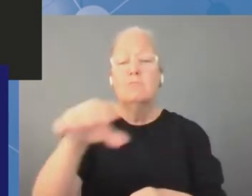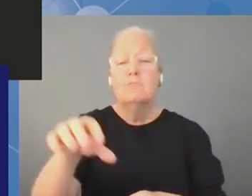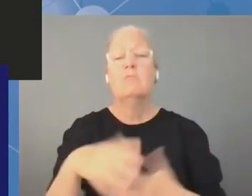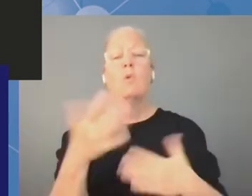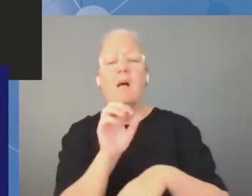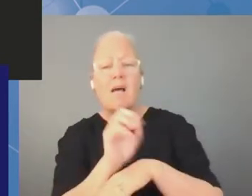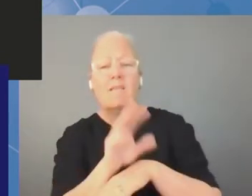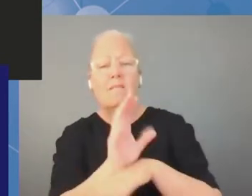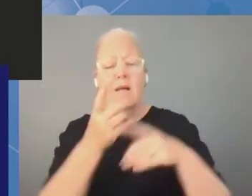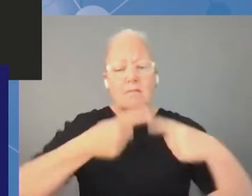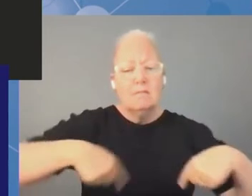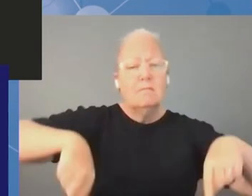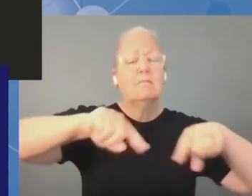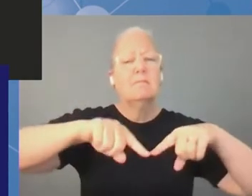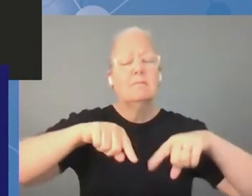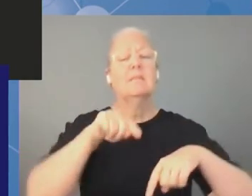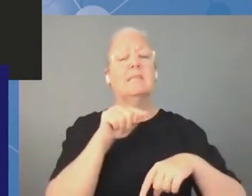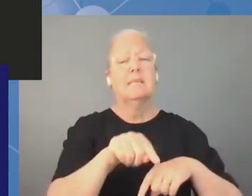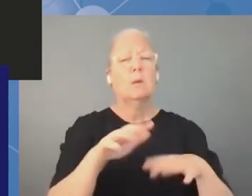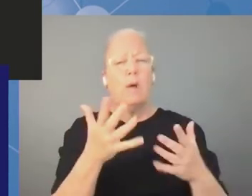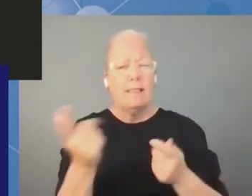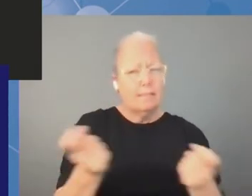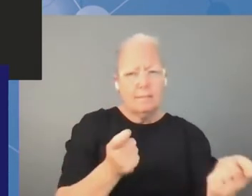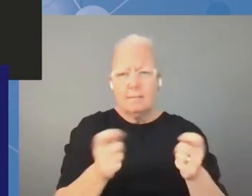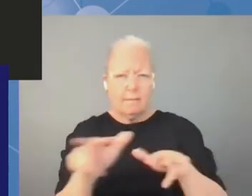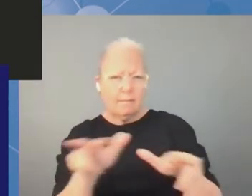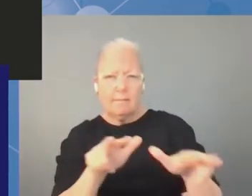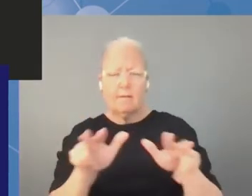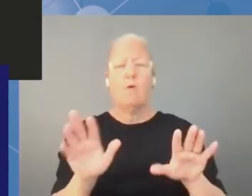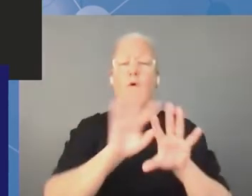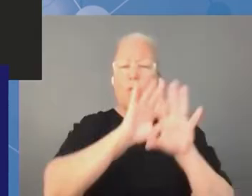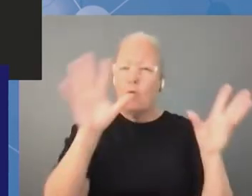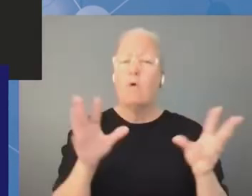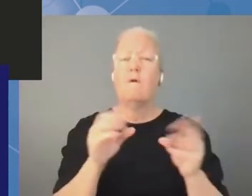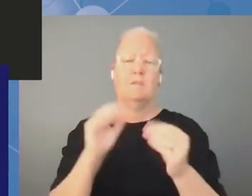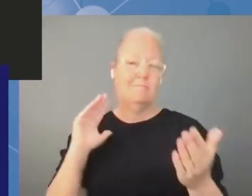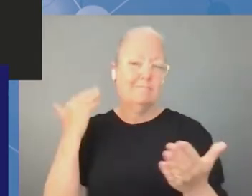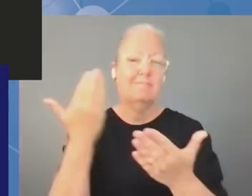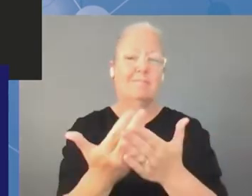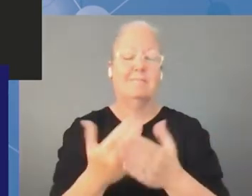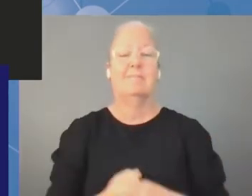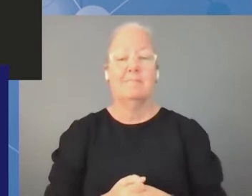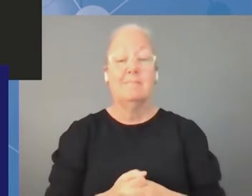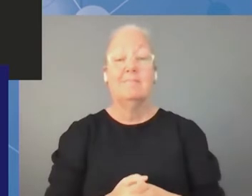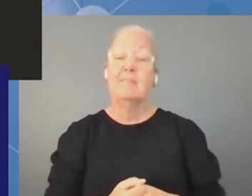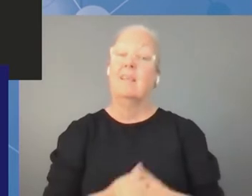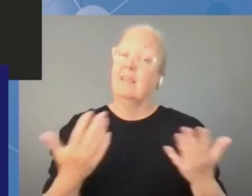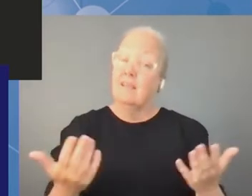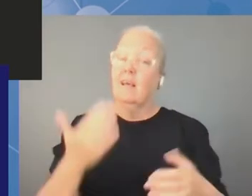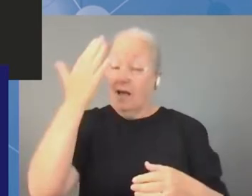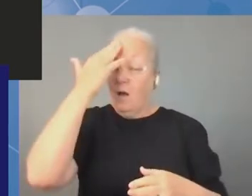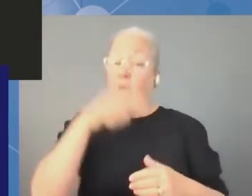for leading on the program all of this in such a difficult situation